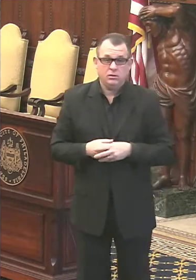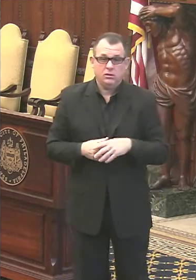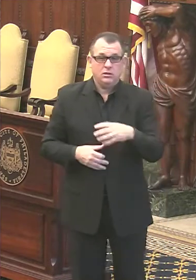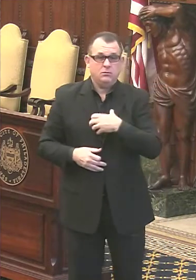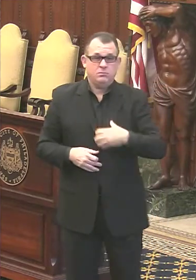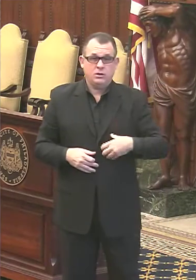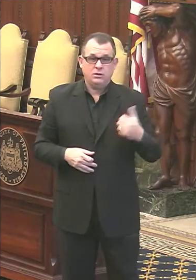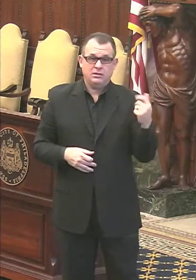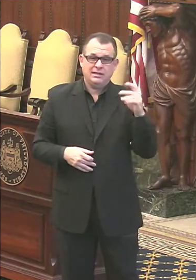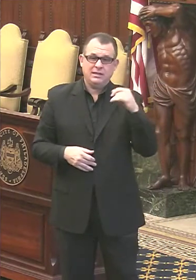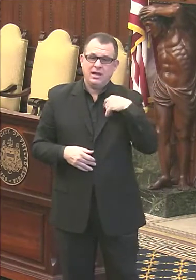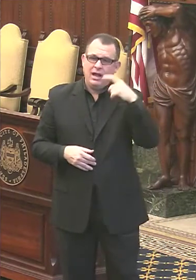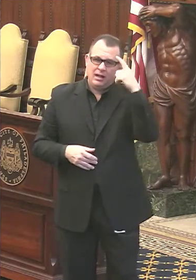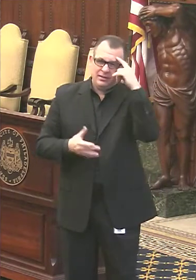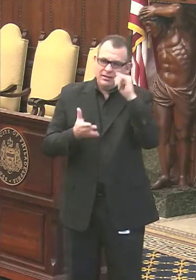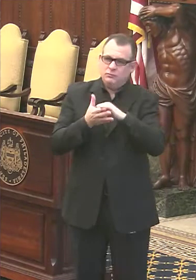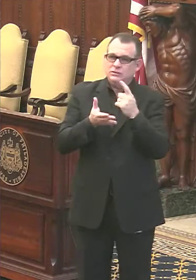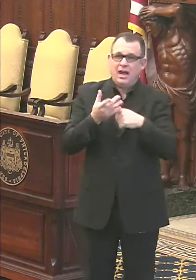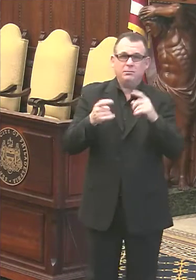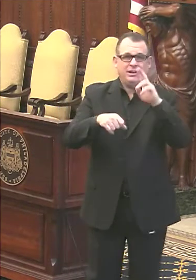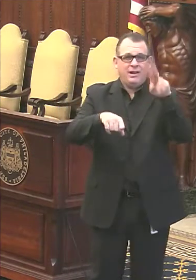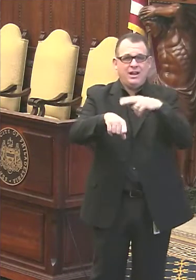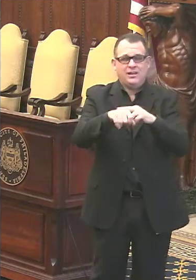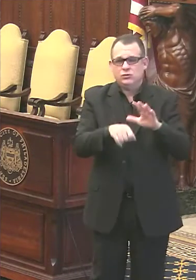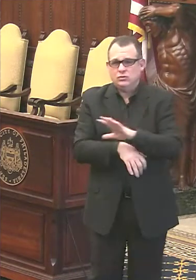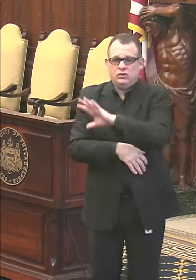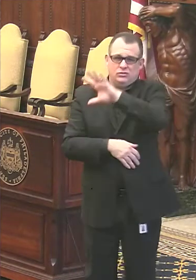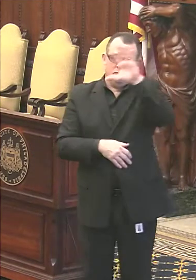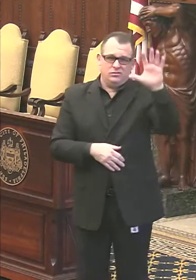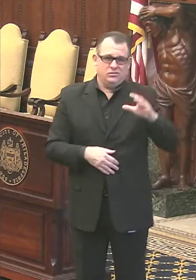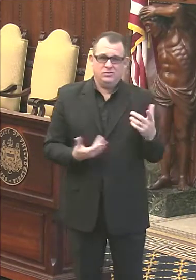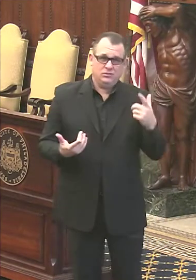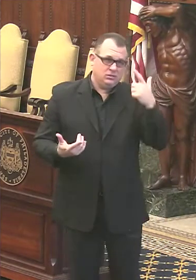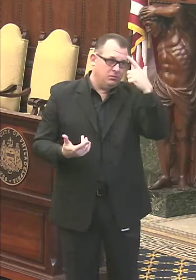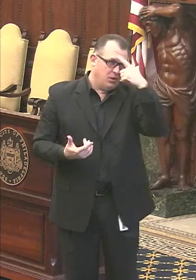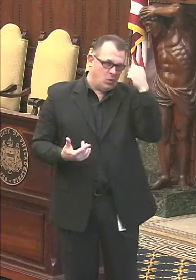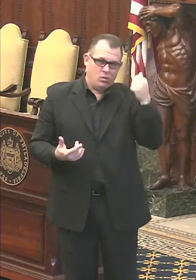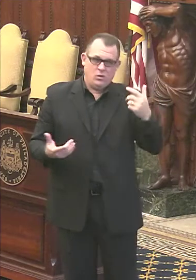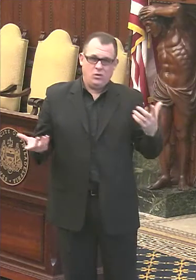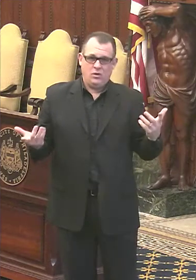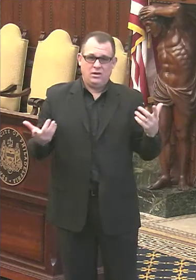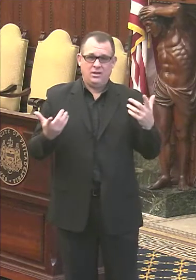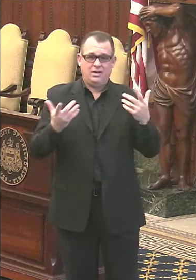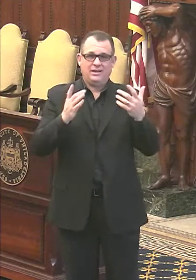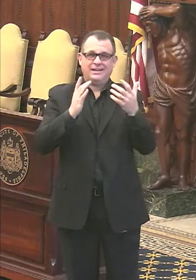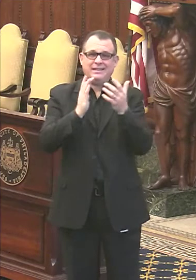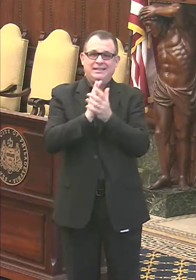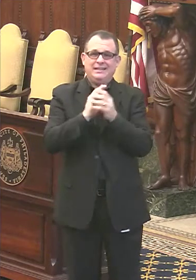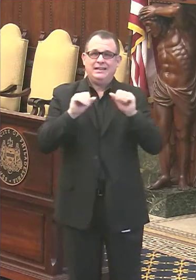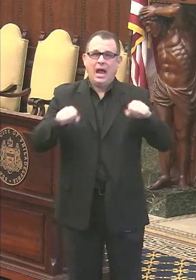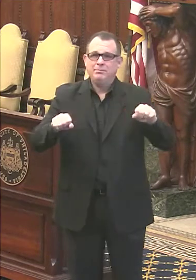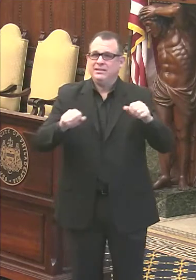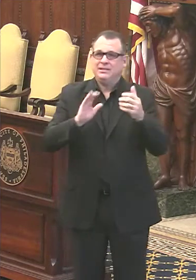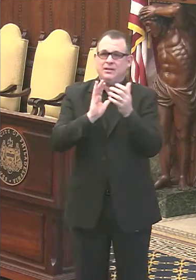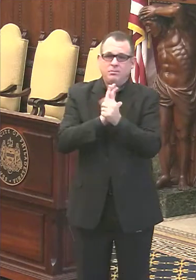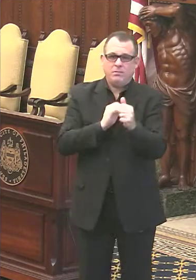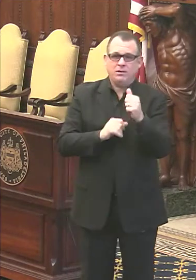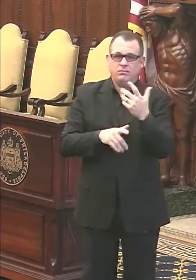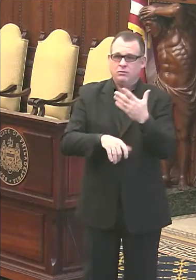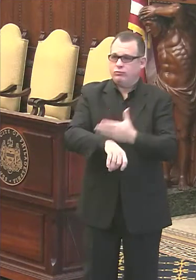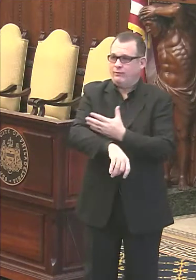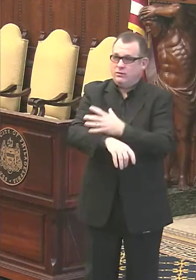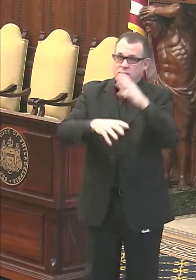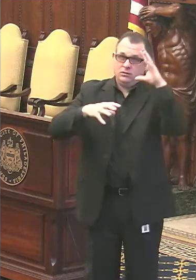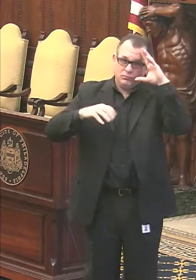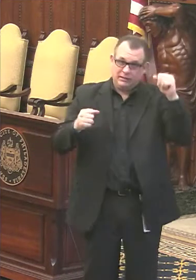think that that's going to happen naturally due to a light years improvement in competence, uh, in this administration coming in. I mean, I think